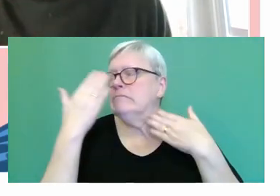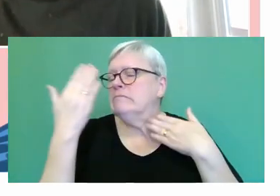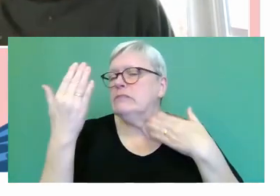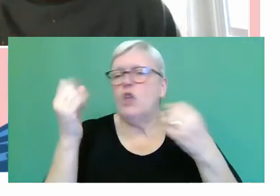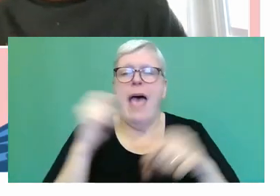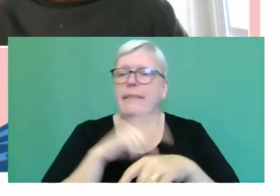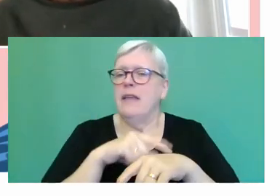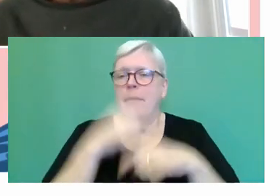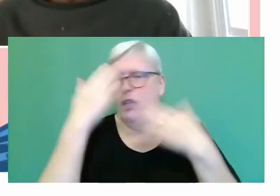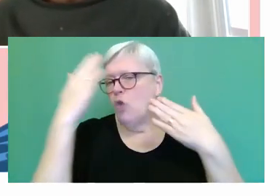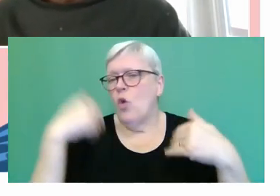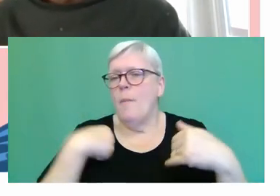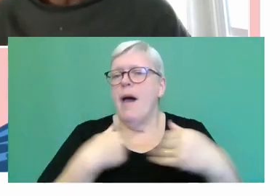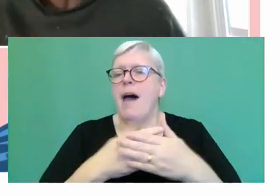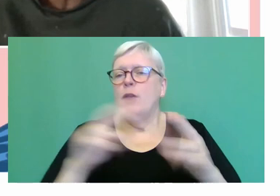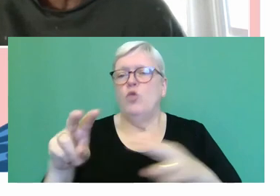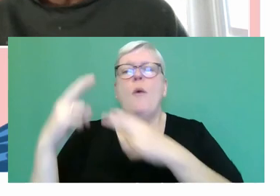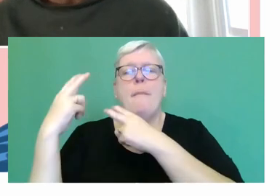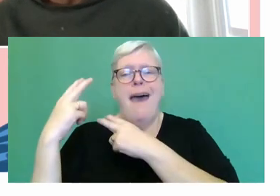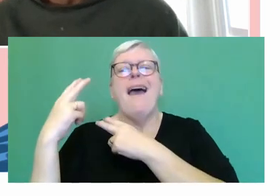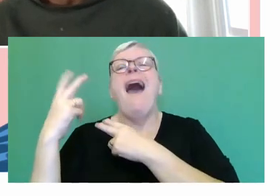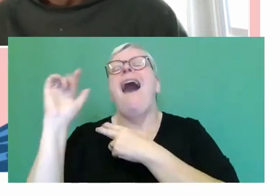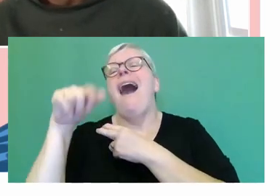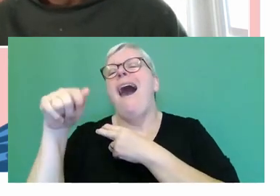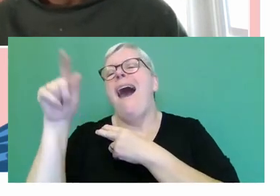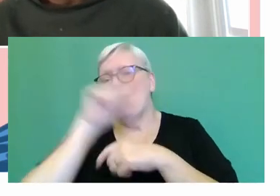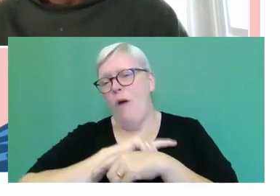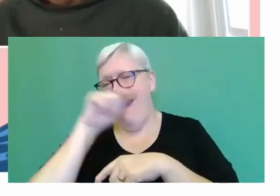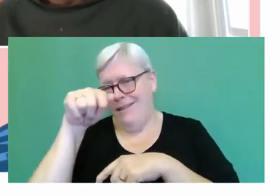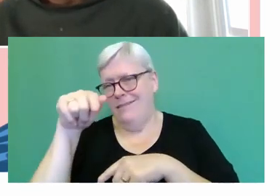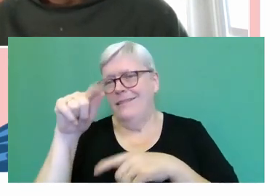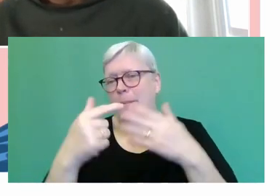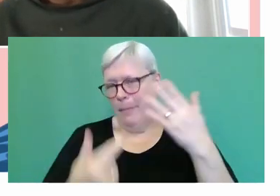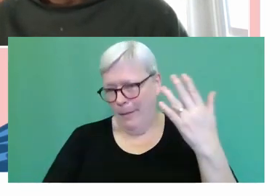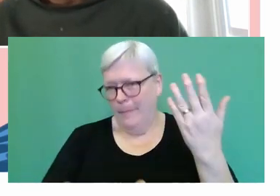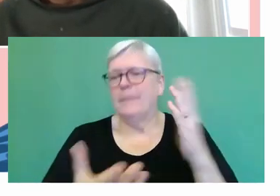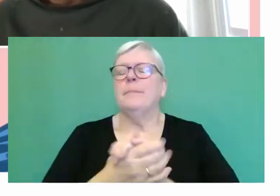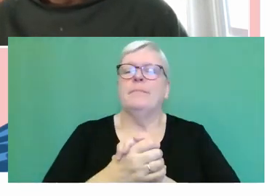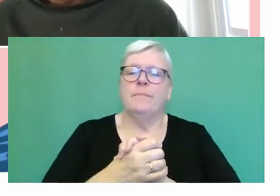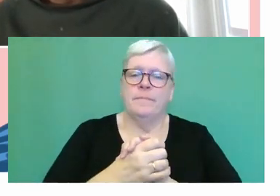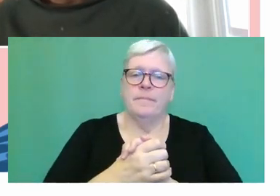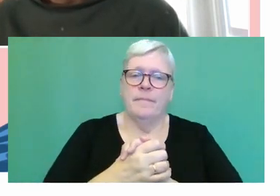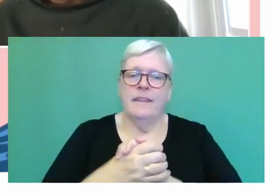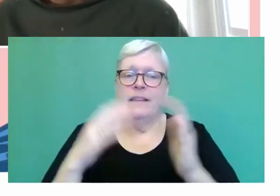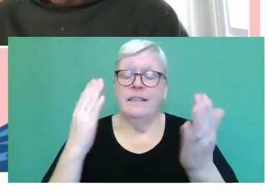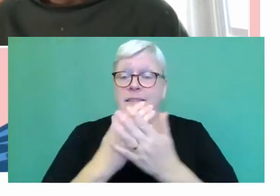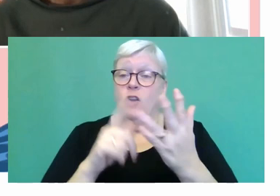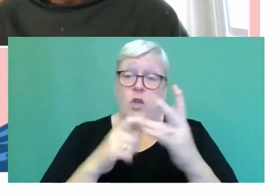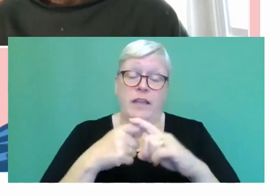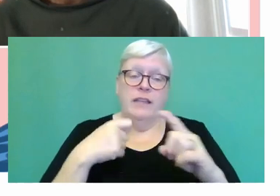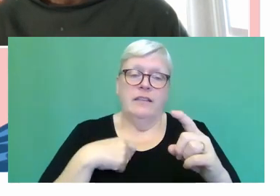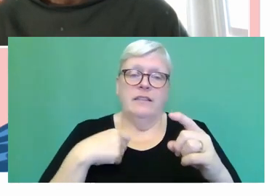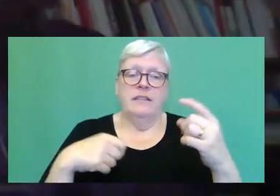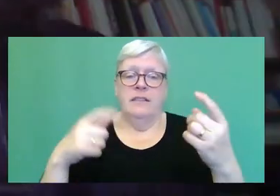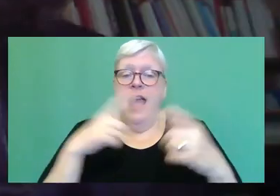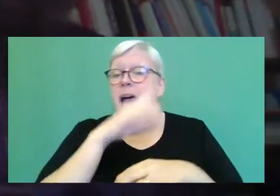your choice really at the time. It just felt right. Sure. Okay. And if it's okay, I've got a